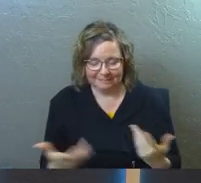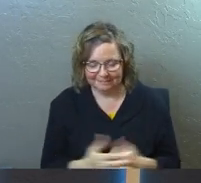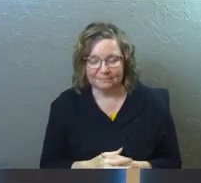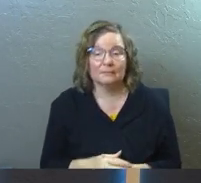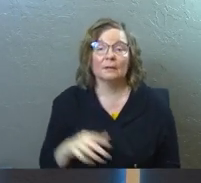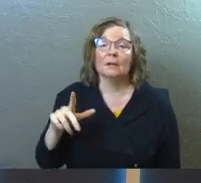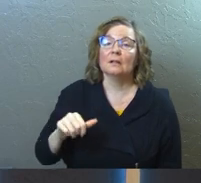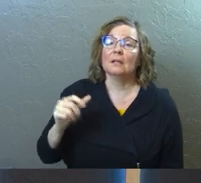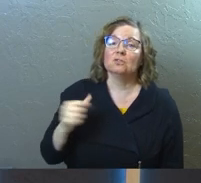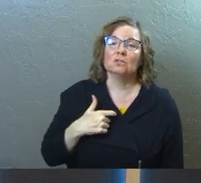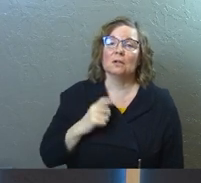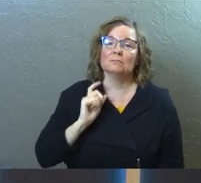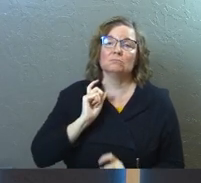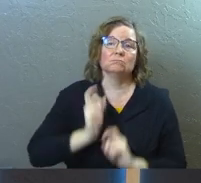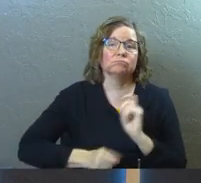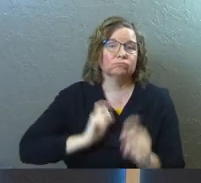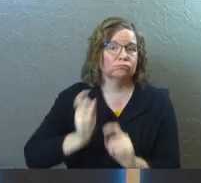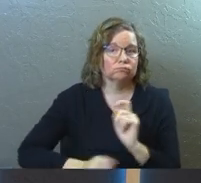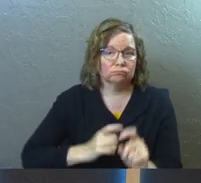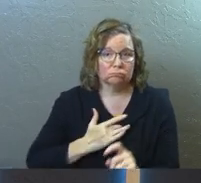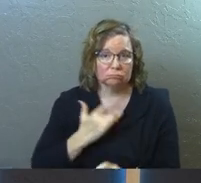but Linda is just generous.